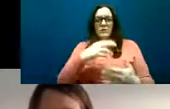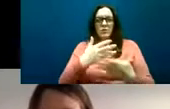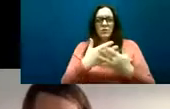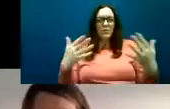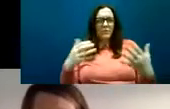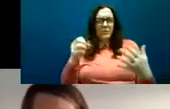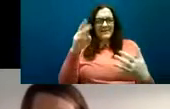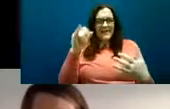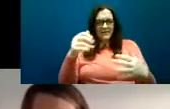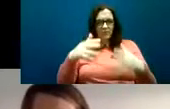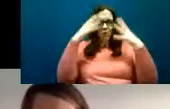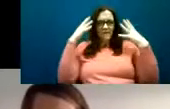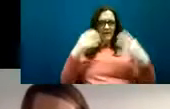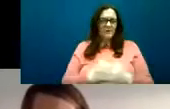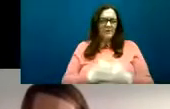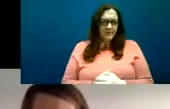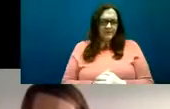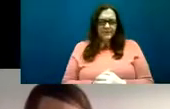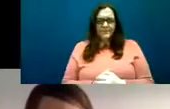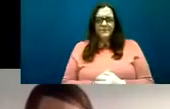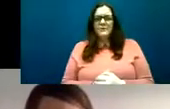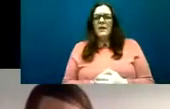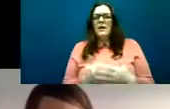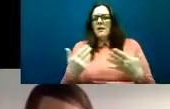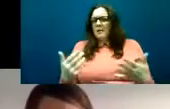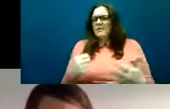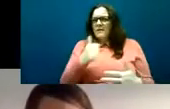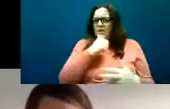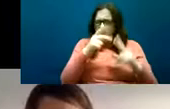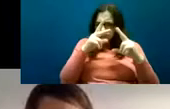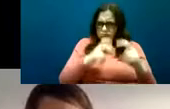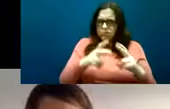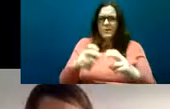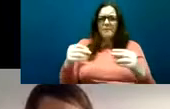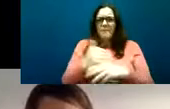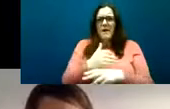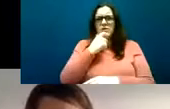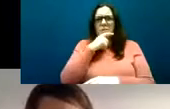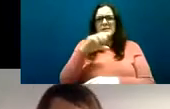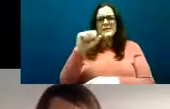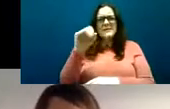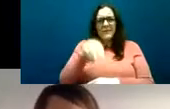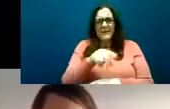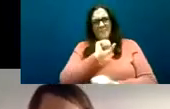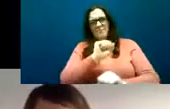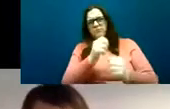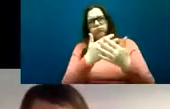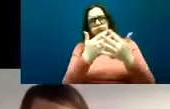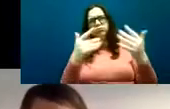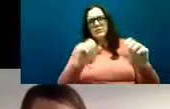services I should say provided by Dublin Simon services and they included emergency accommodation